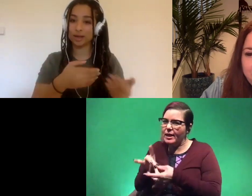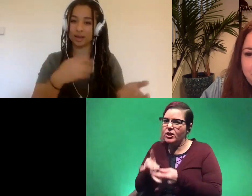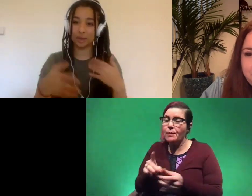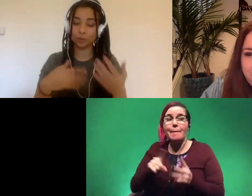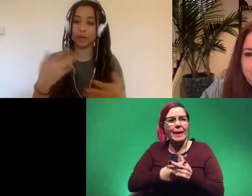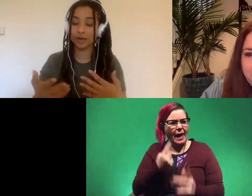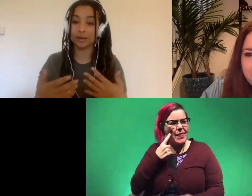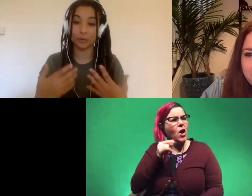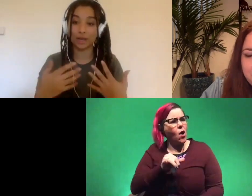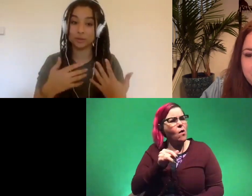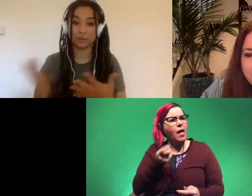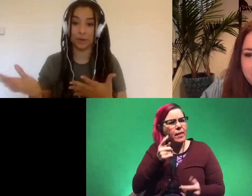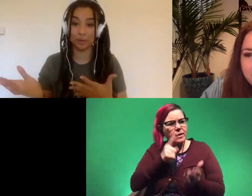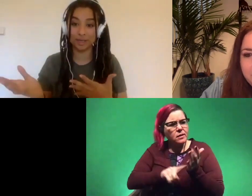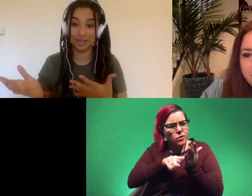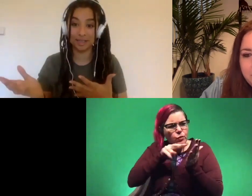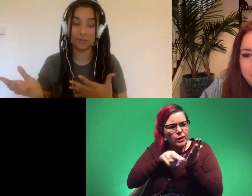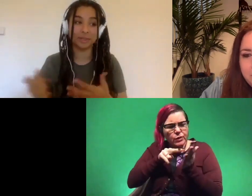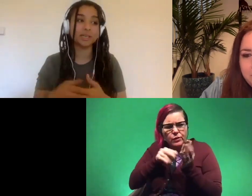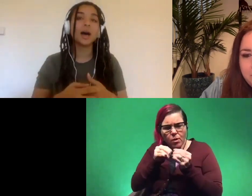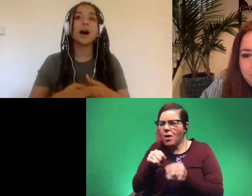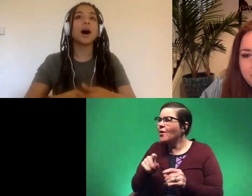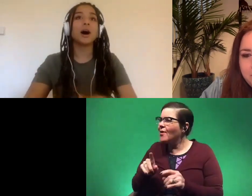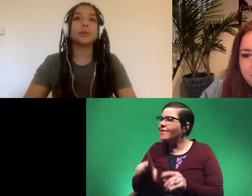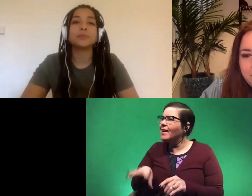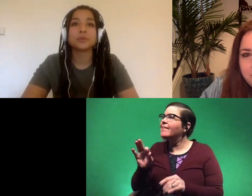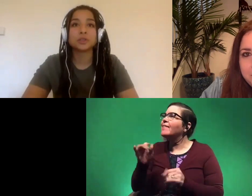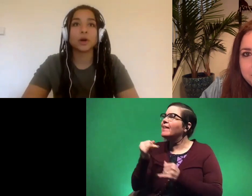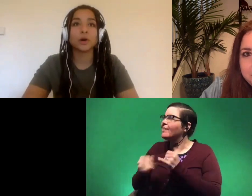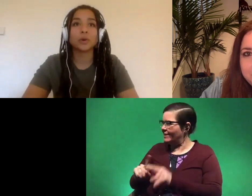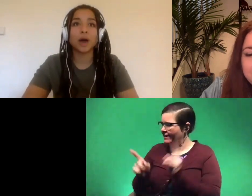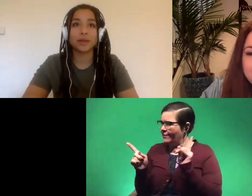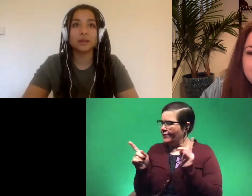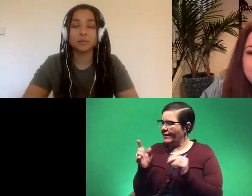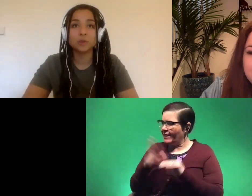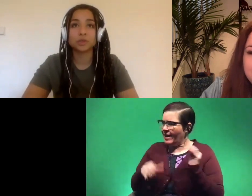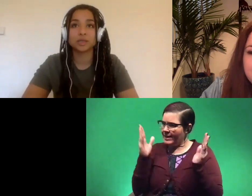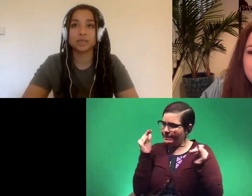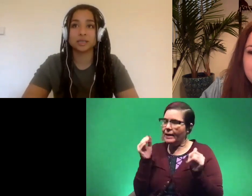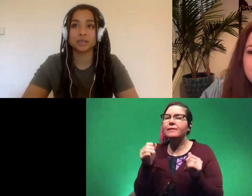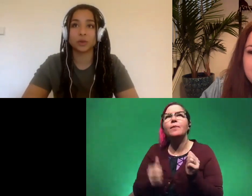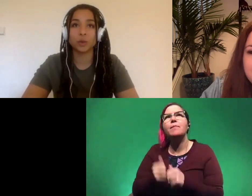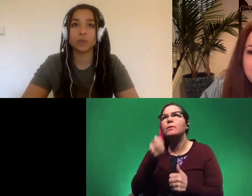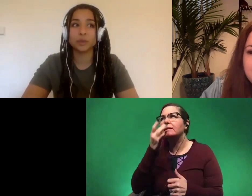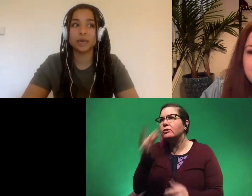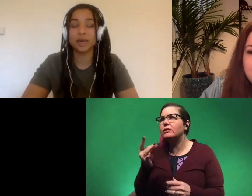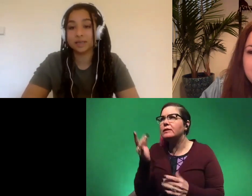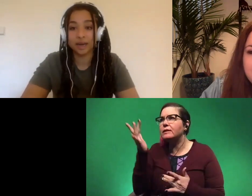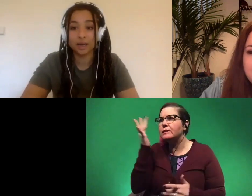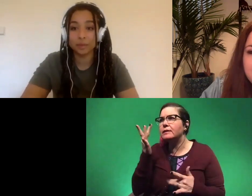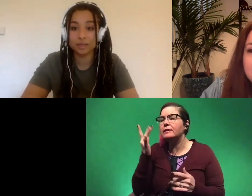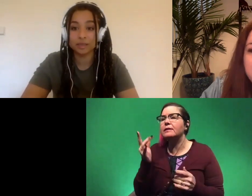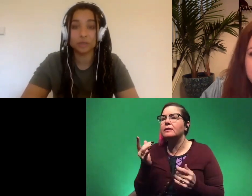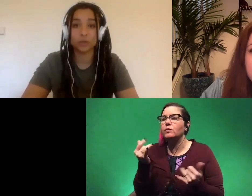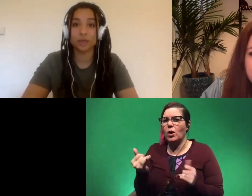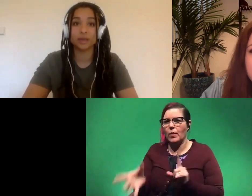thing and then i keep reading and then realize it's something completely different um so i think the most interesting diseases are the ones that we can get today